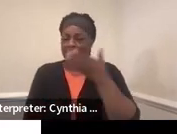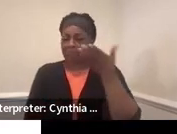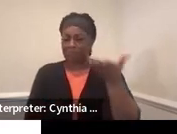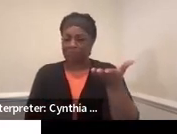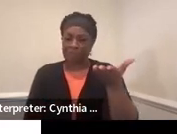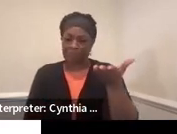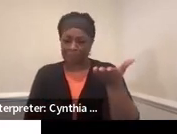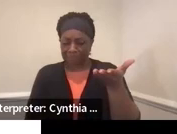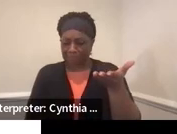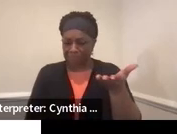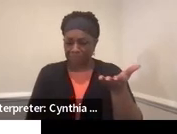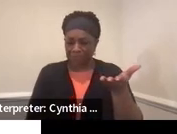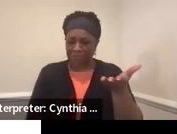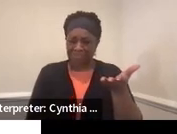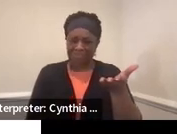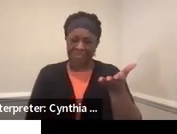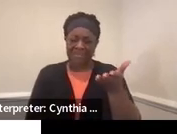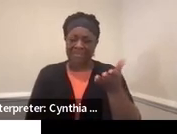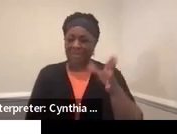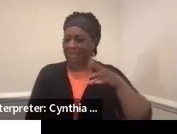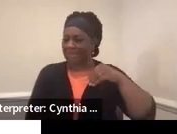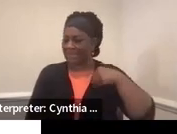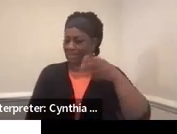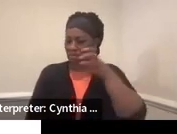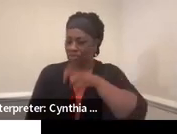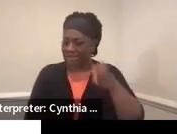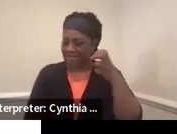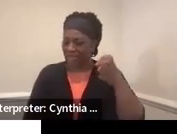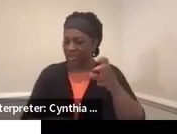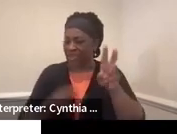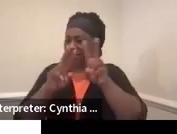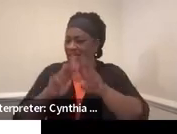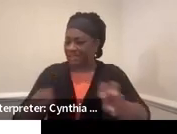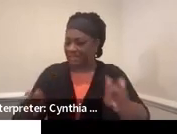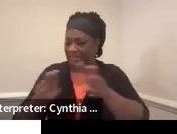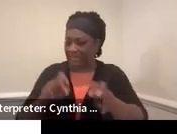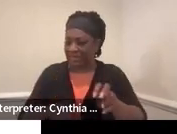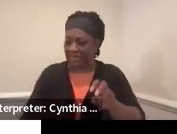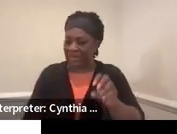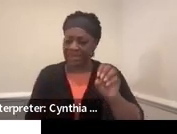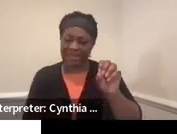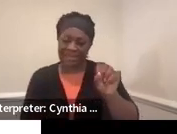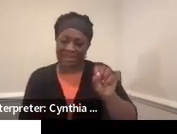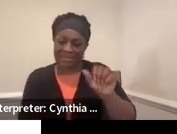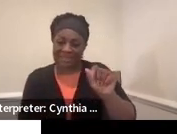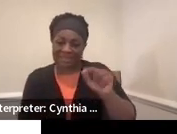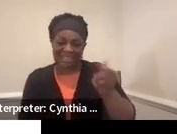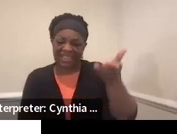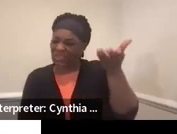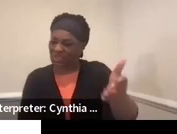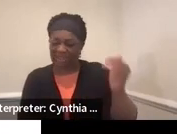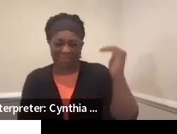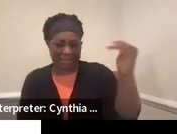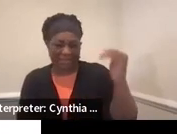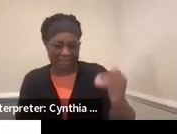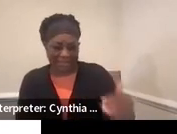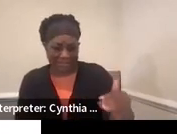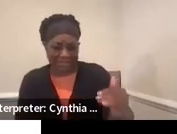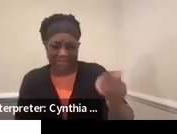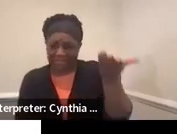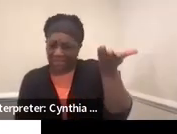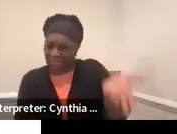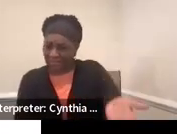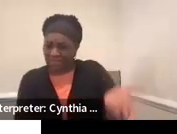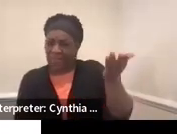So some acceptable transition assessments, SATs, PSATs, ASVABs, ACCUPLACERS, those are